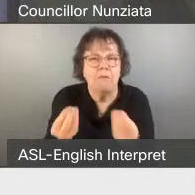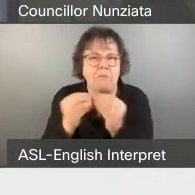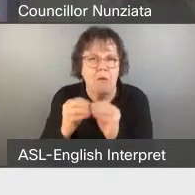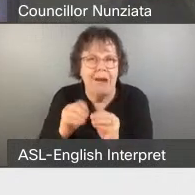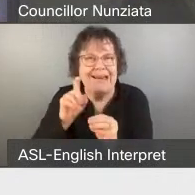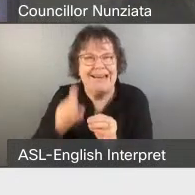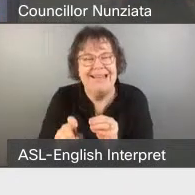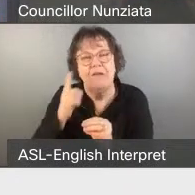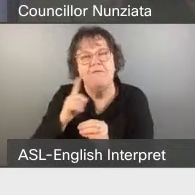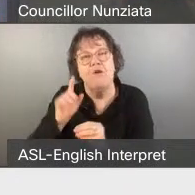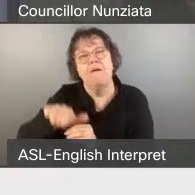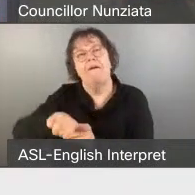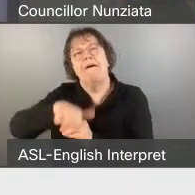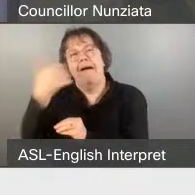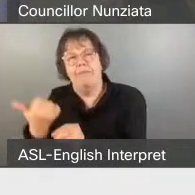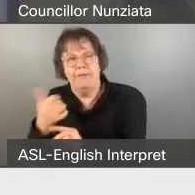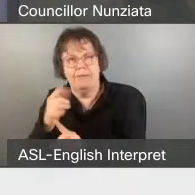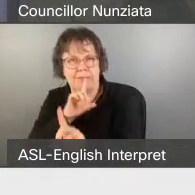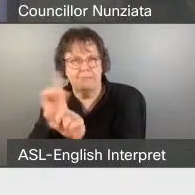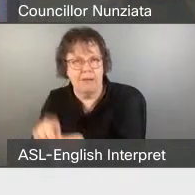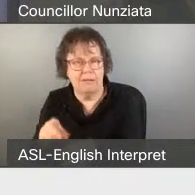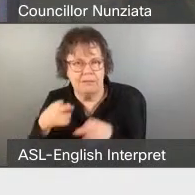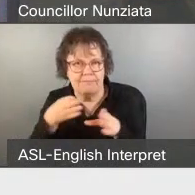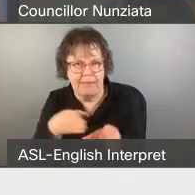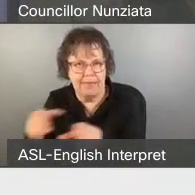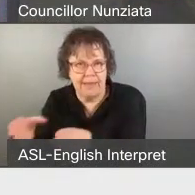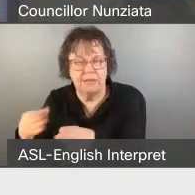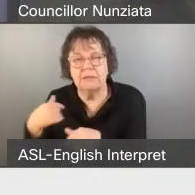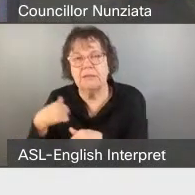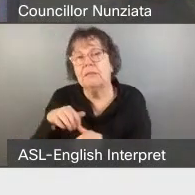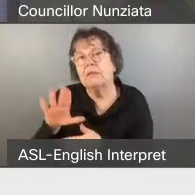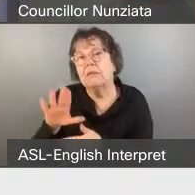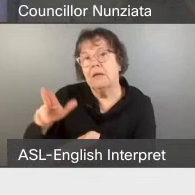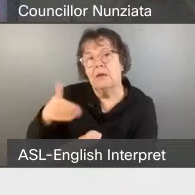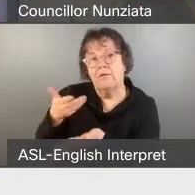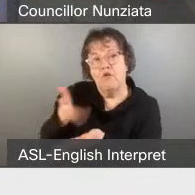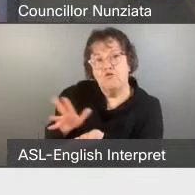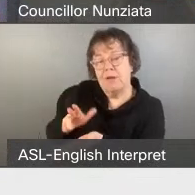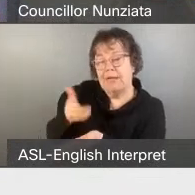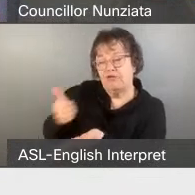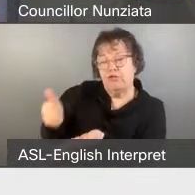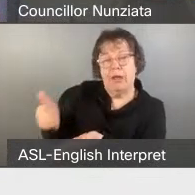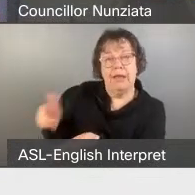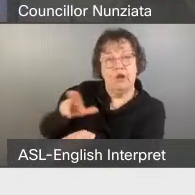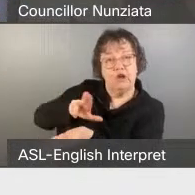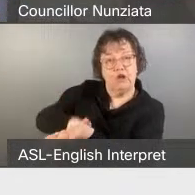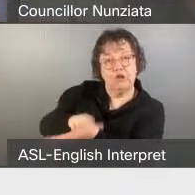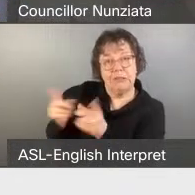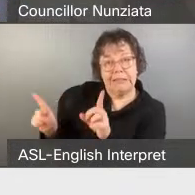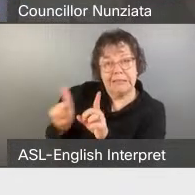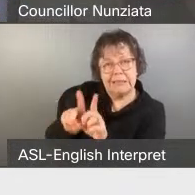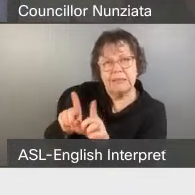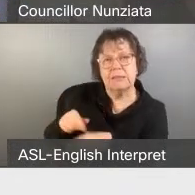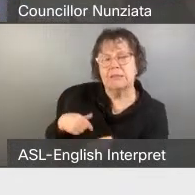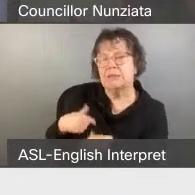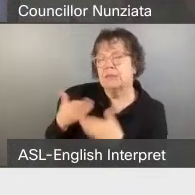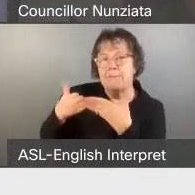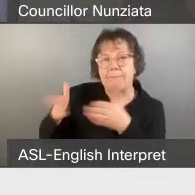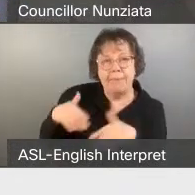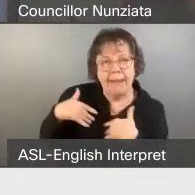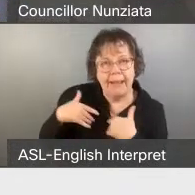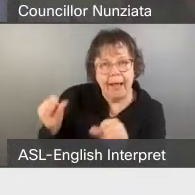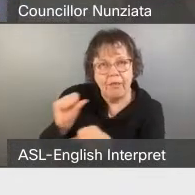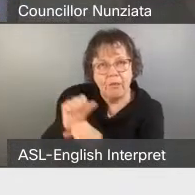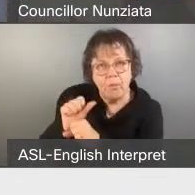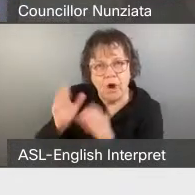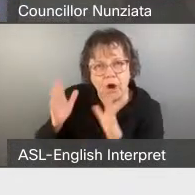methods, but the public already trusts nurses and public health workers. The budget increase for the police was justified due to the increase